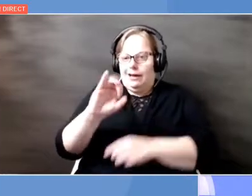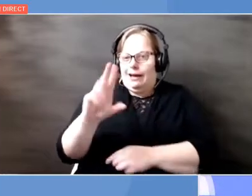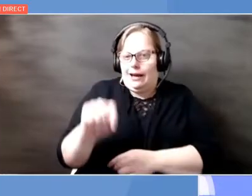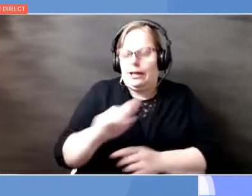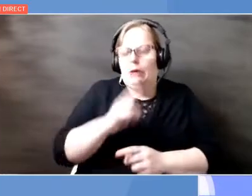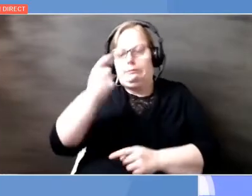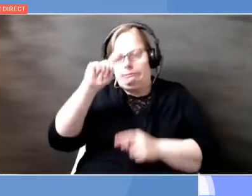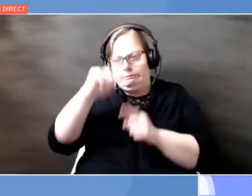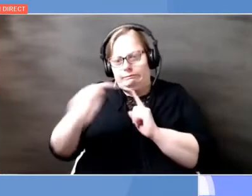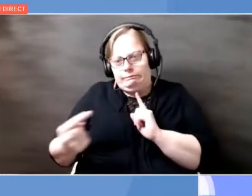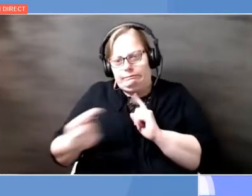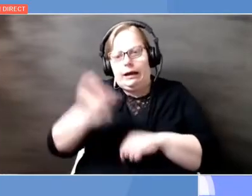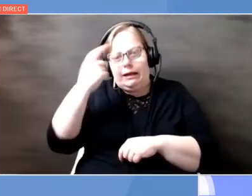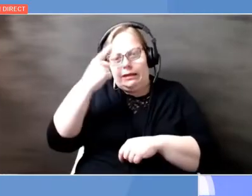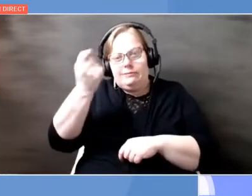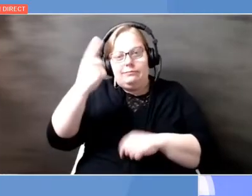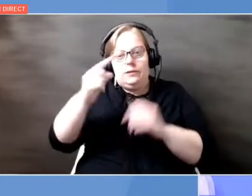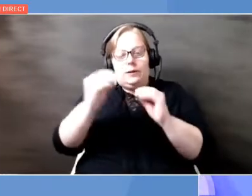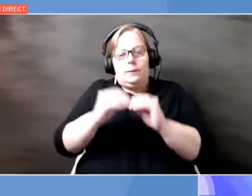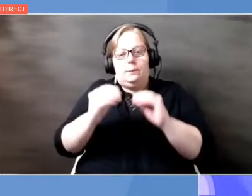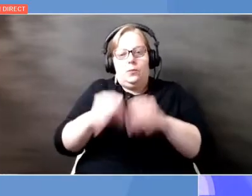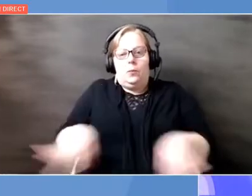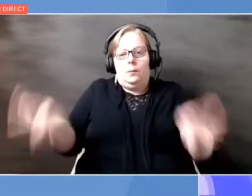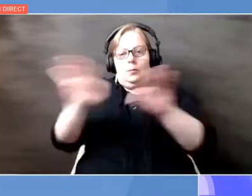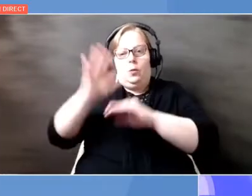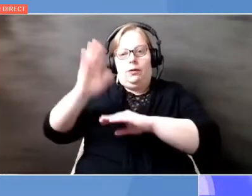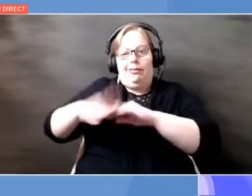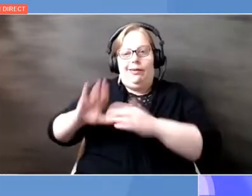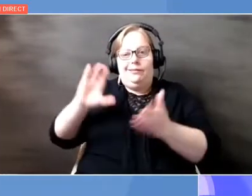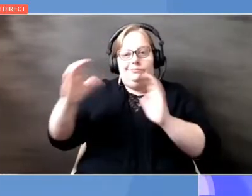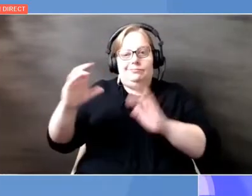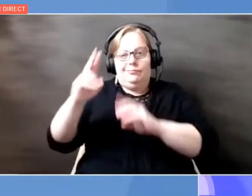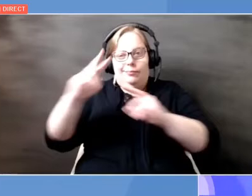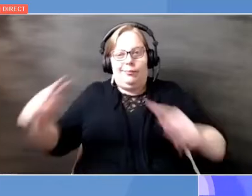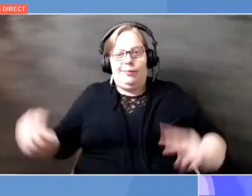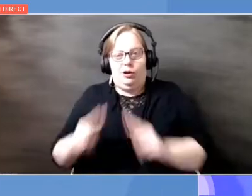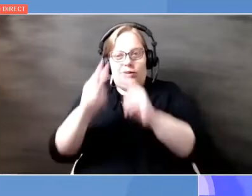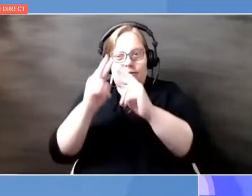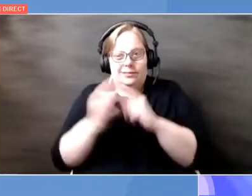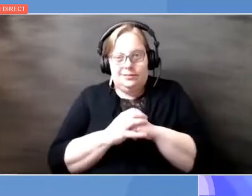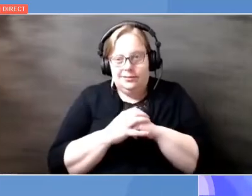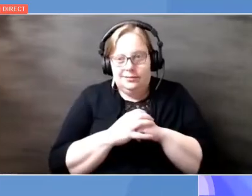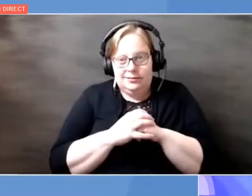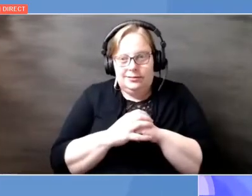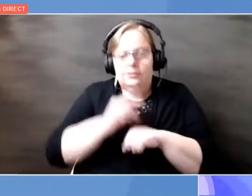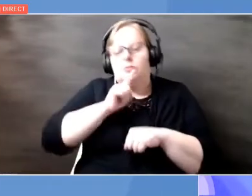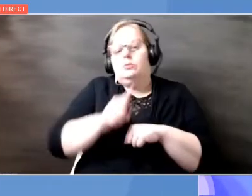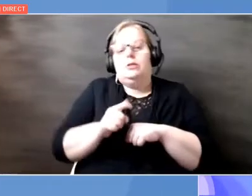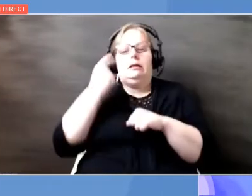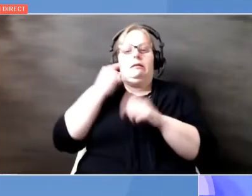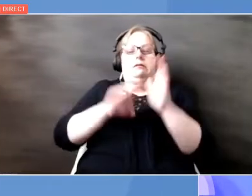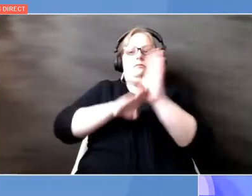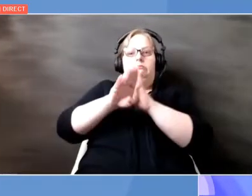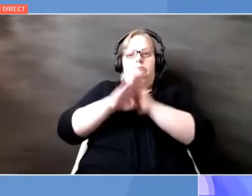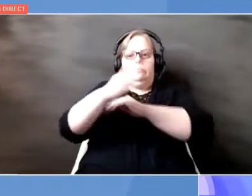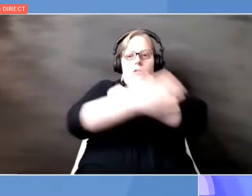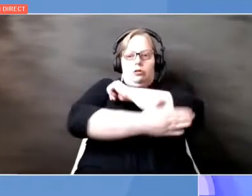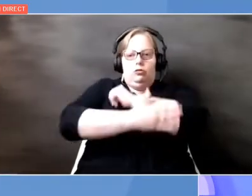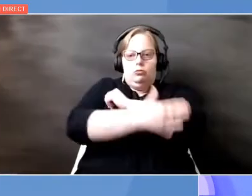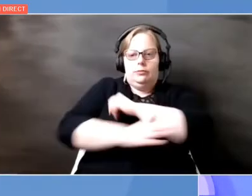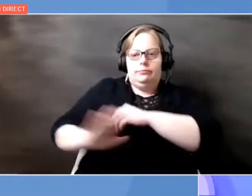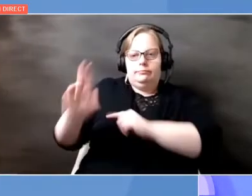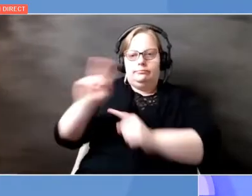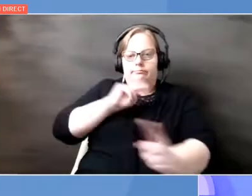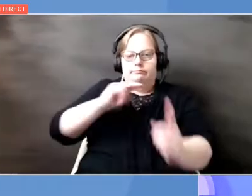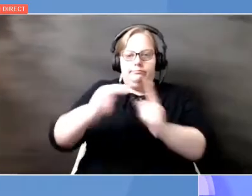it's much more important than Paris. I think from a developing country perspective, like Morocco,